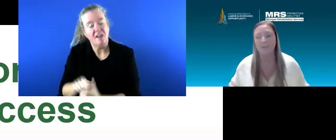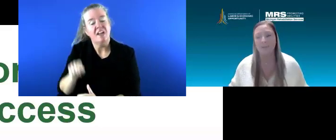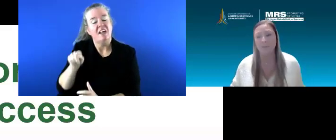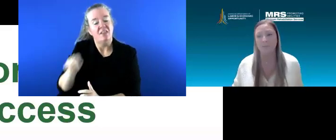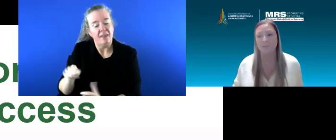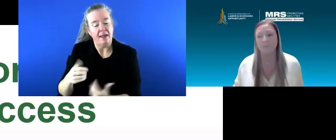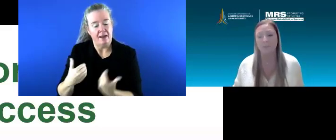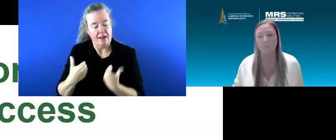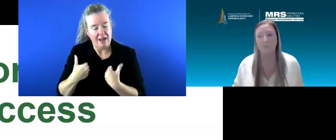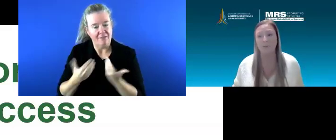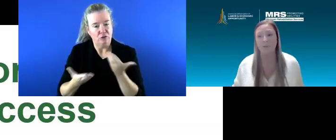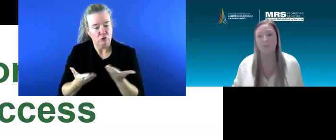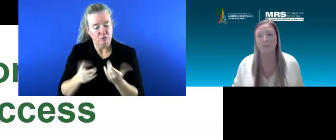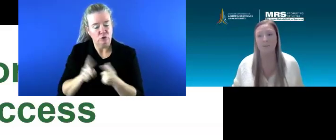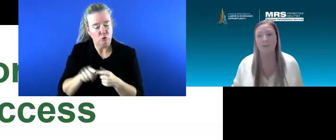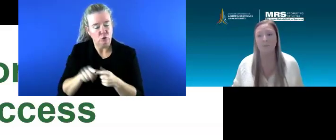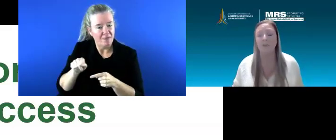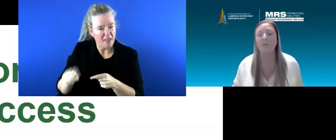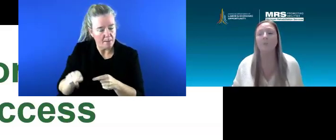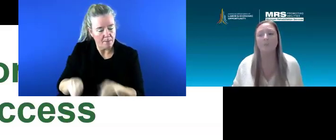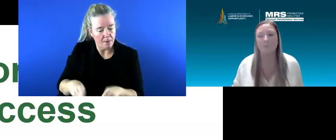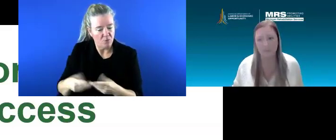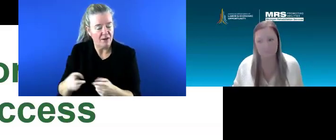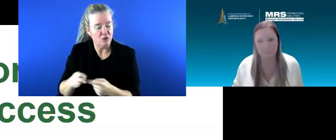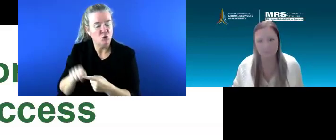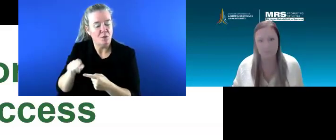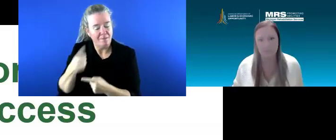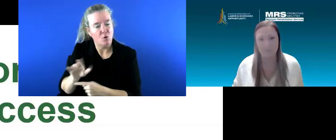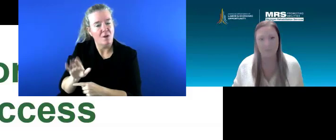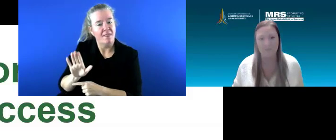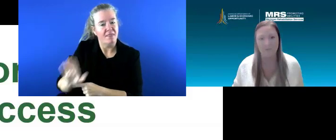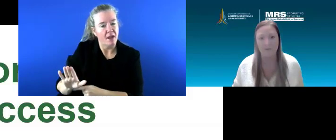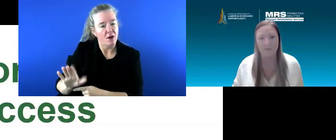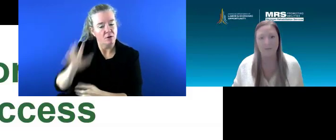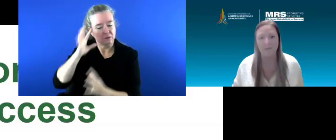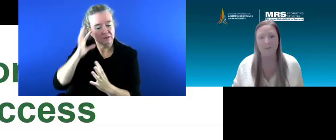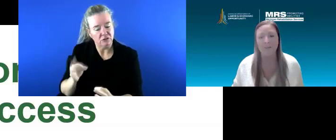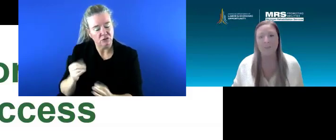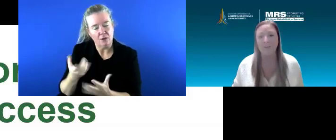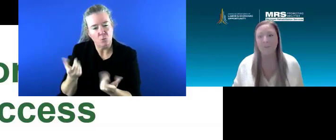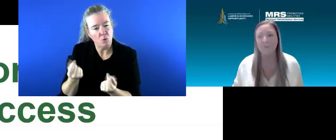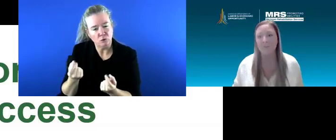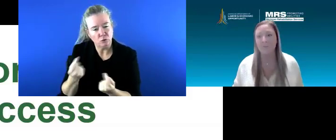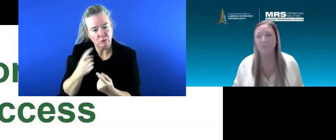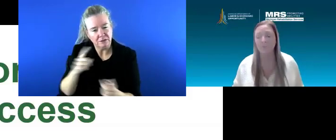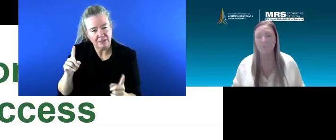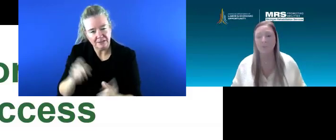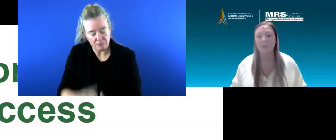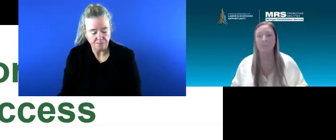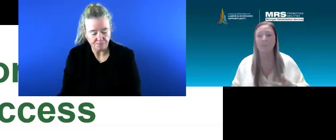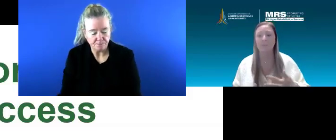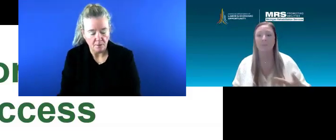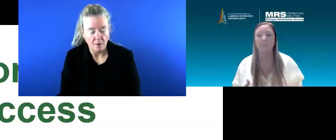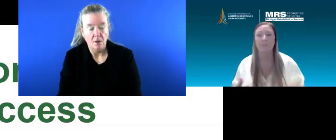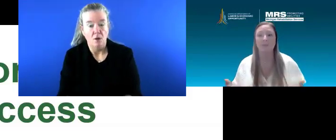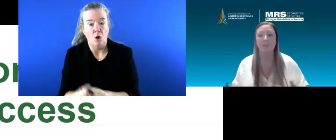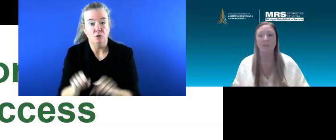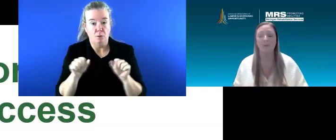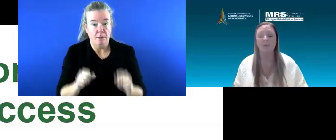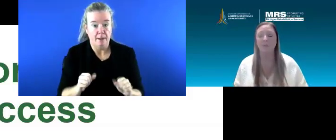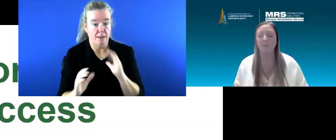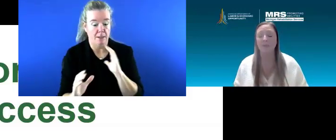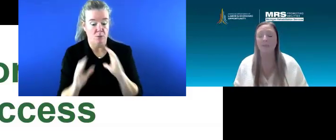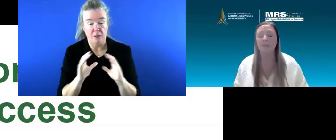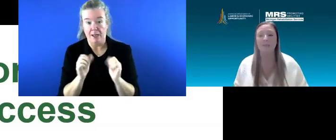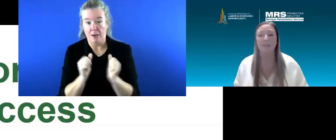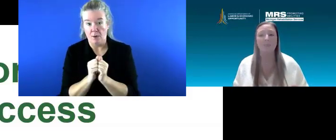having those services being provided to them for them to be successful. And then also, too, we're being able to communicate